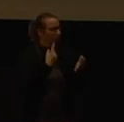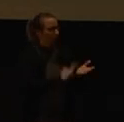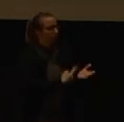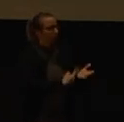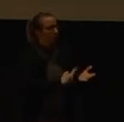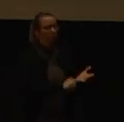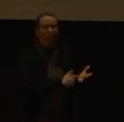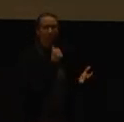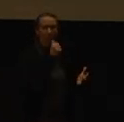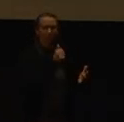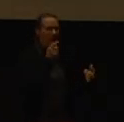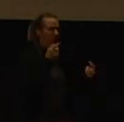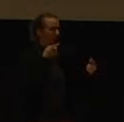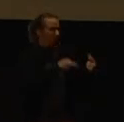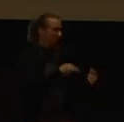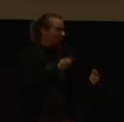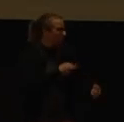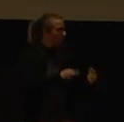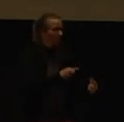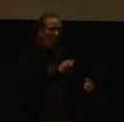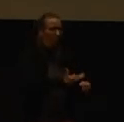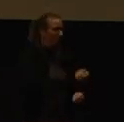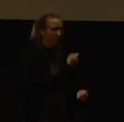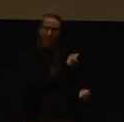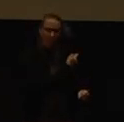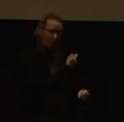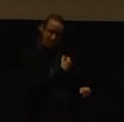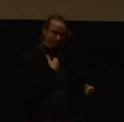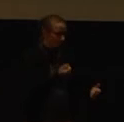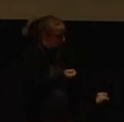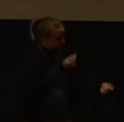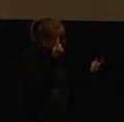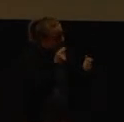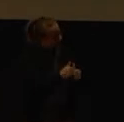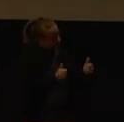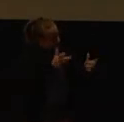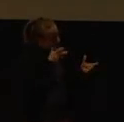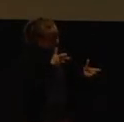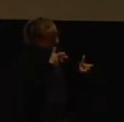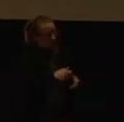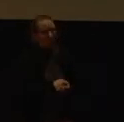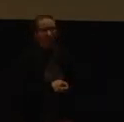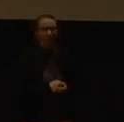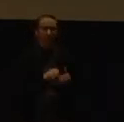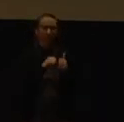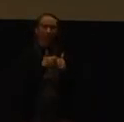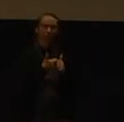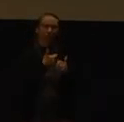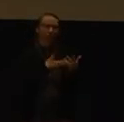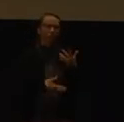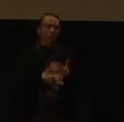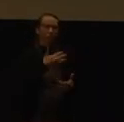win, but truly trying to understand and not defend. Another way that society perpetuates divisiveness